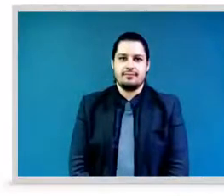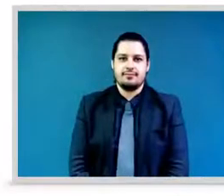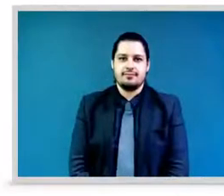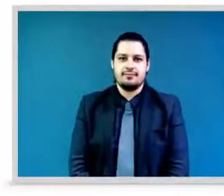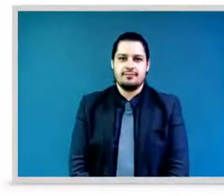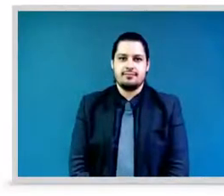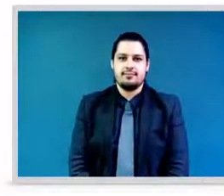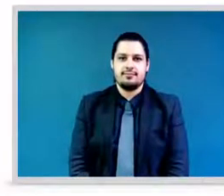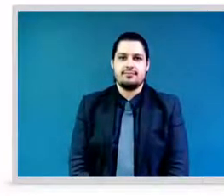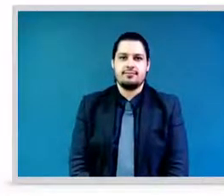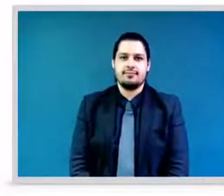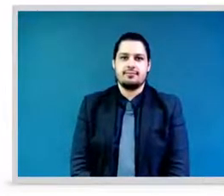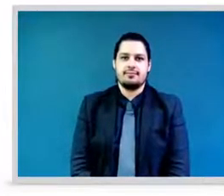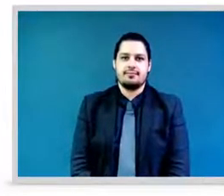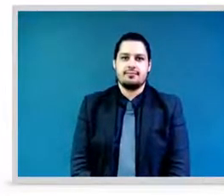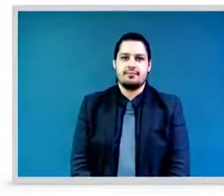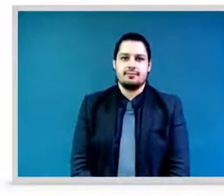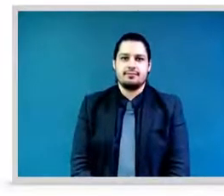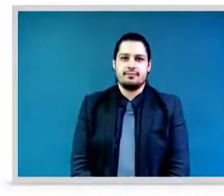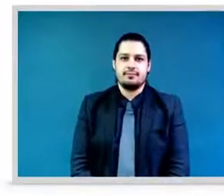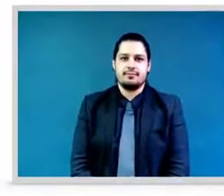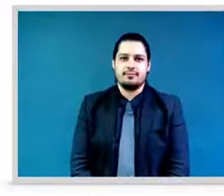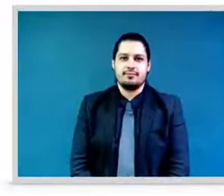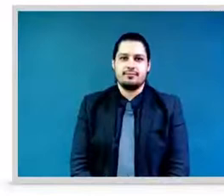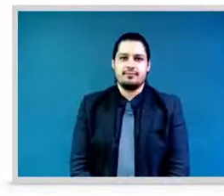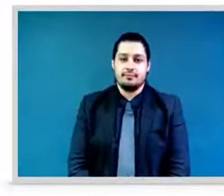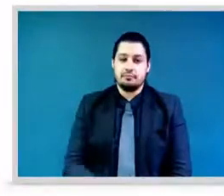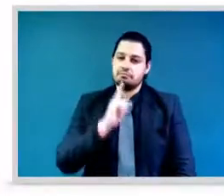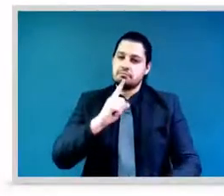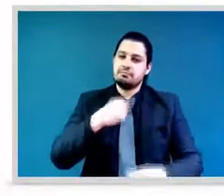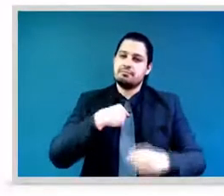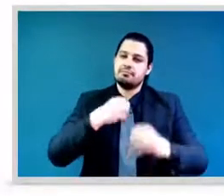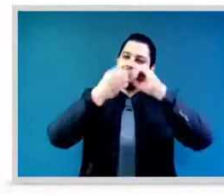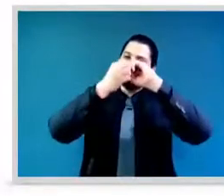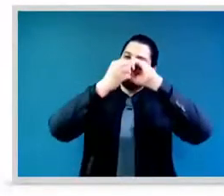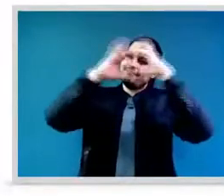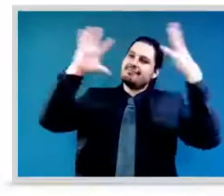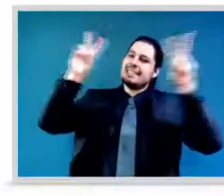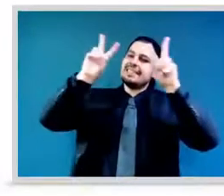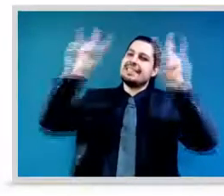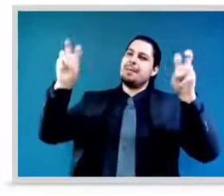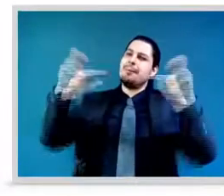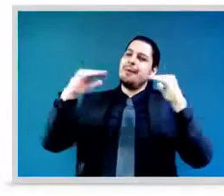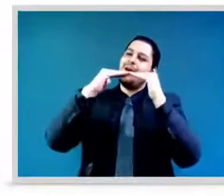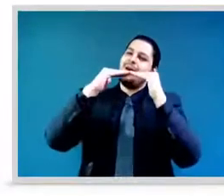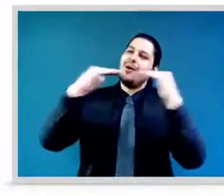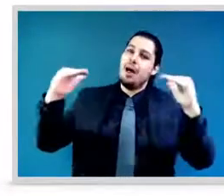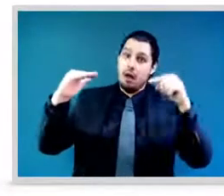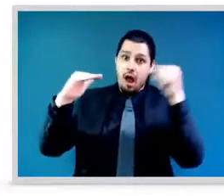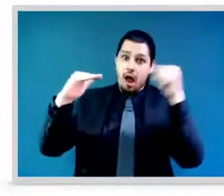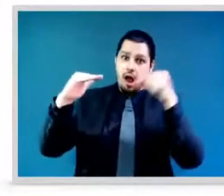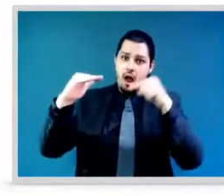Generation equality is about action. We want to mark an era